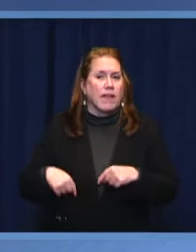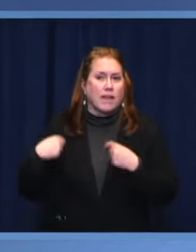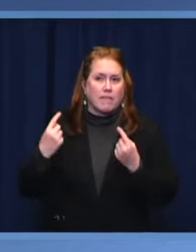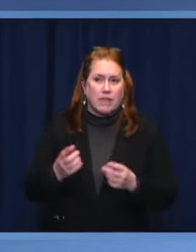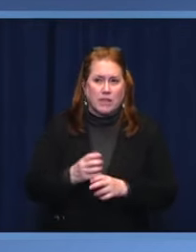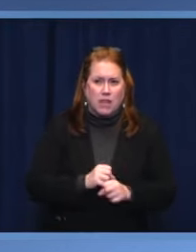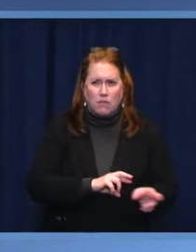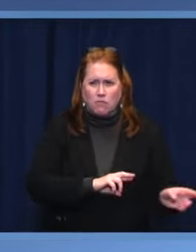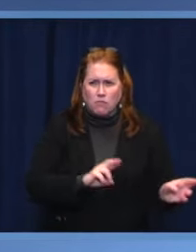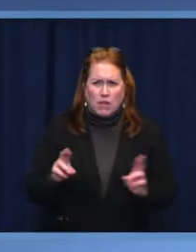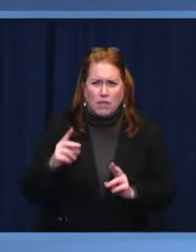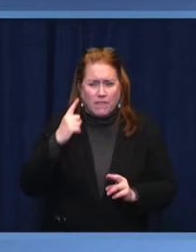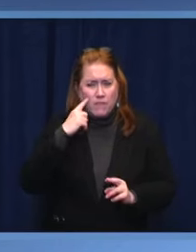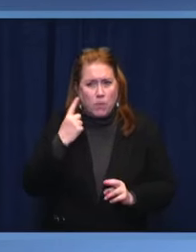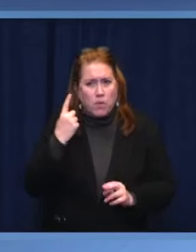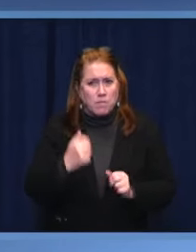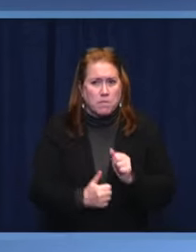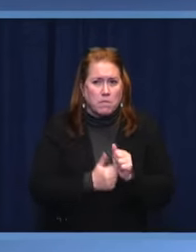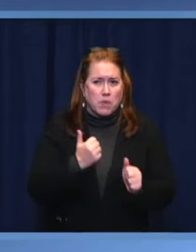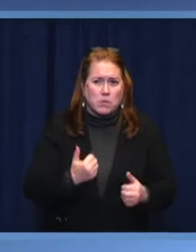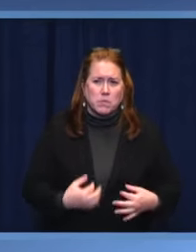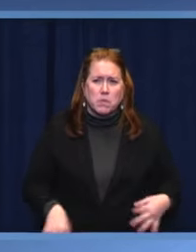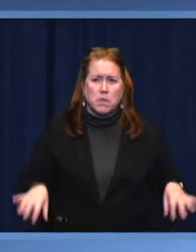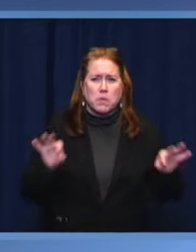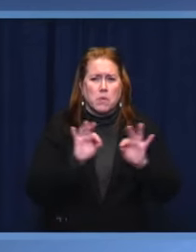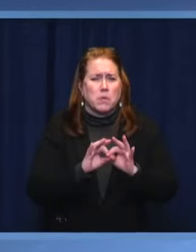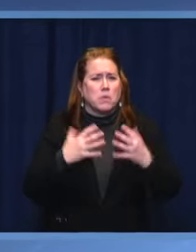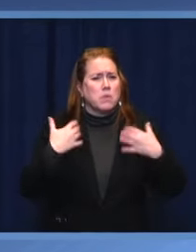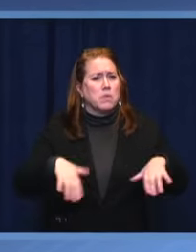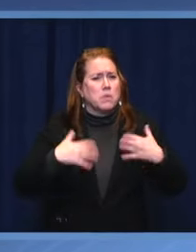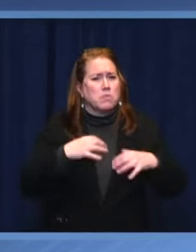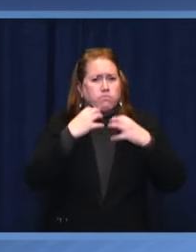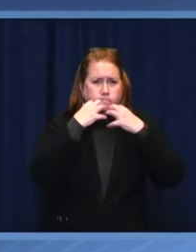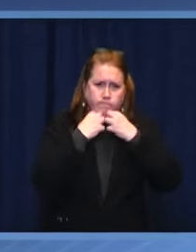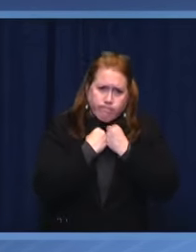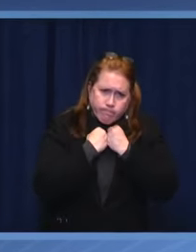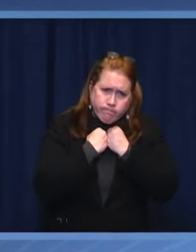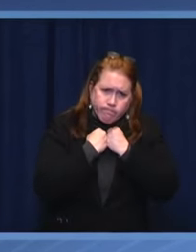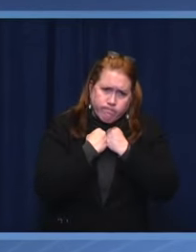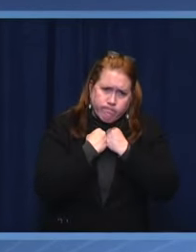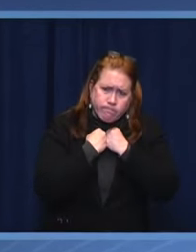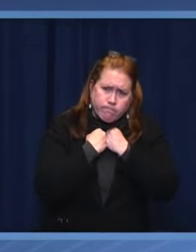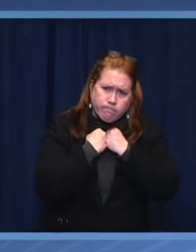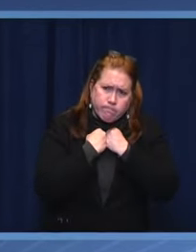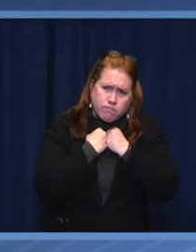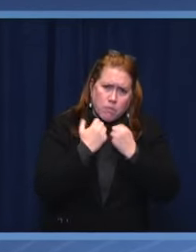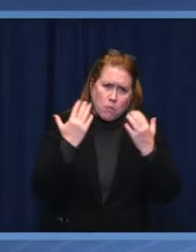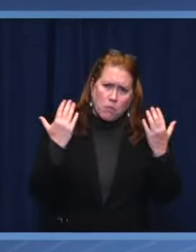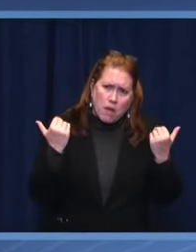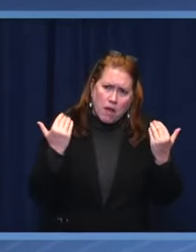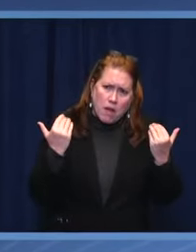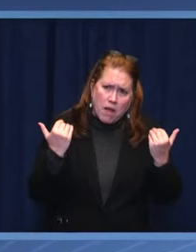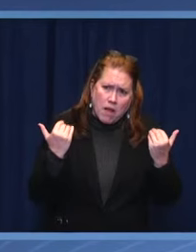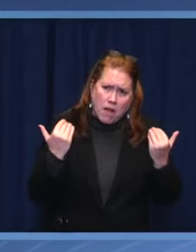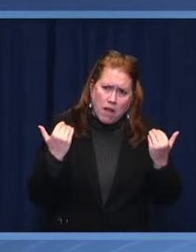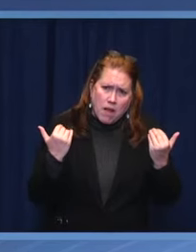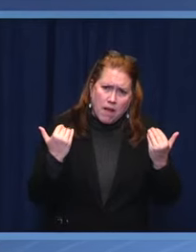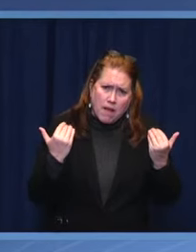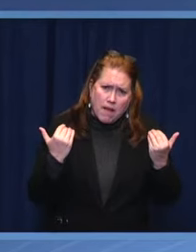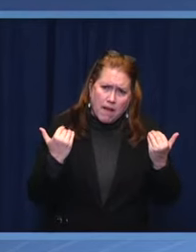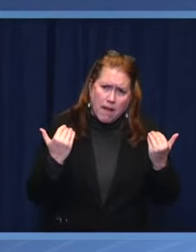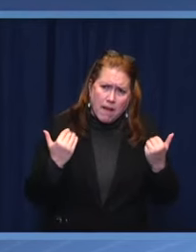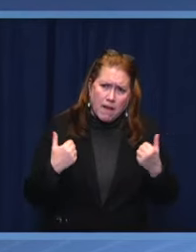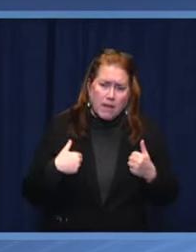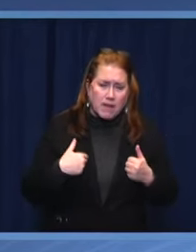of the most important values in the development of countries, because it is what allows